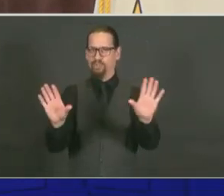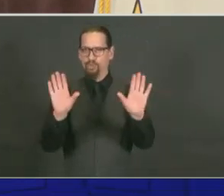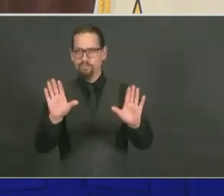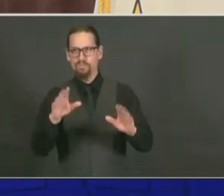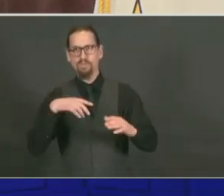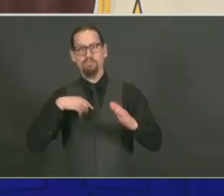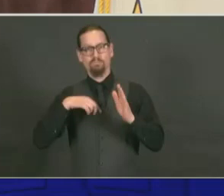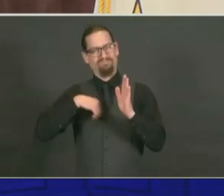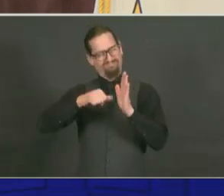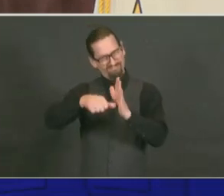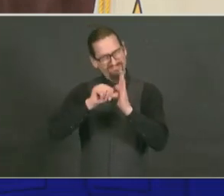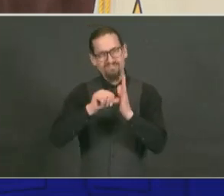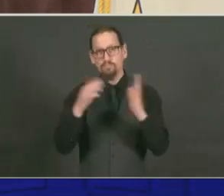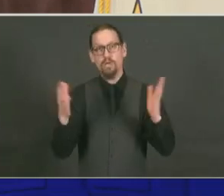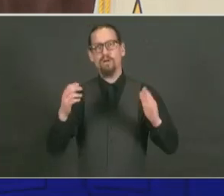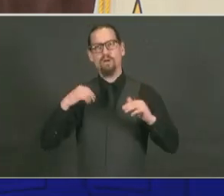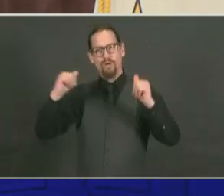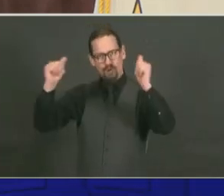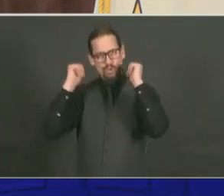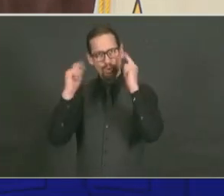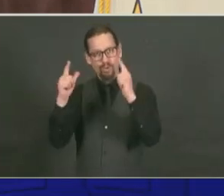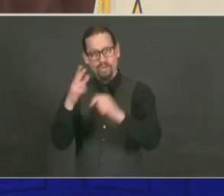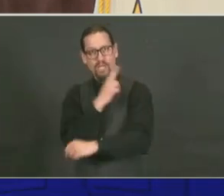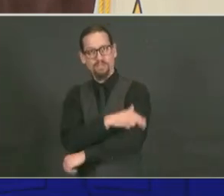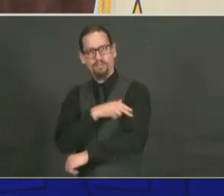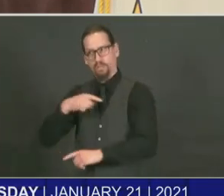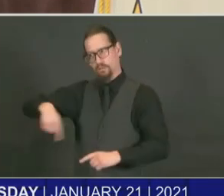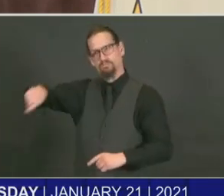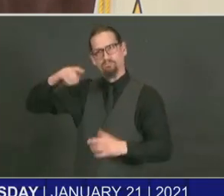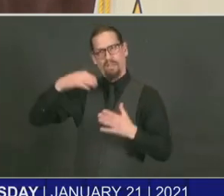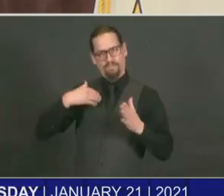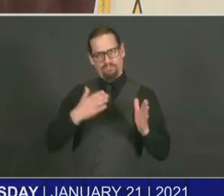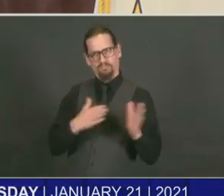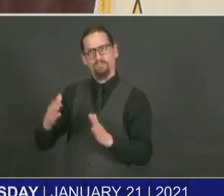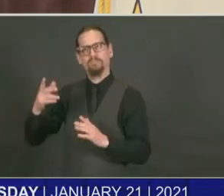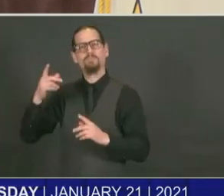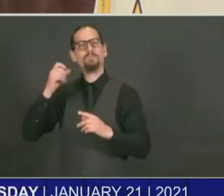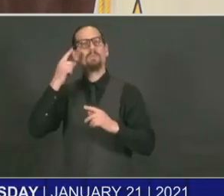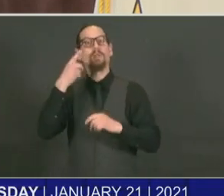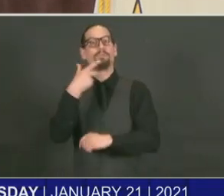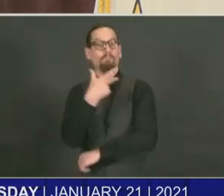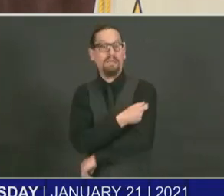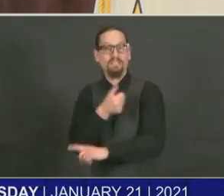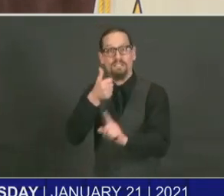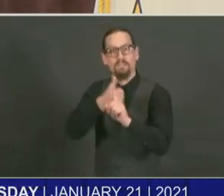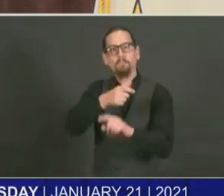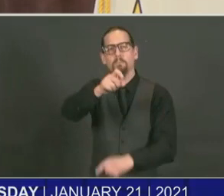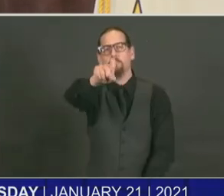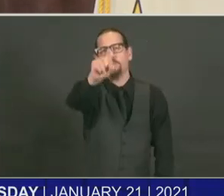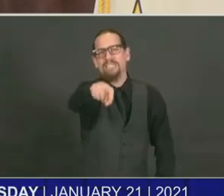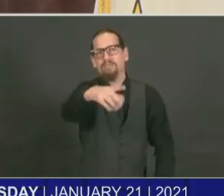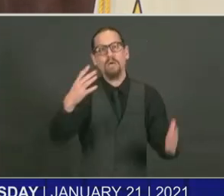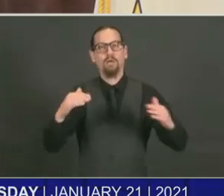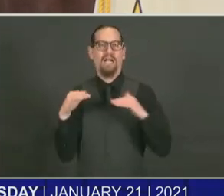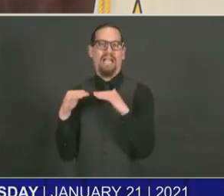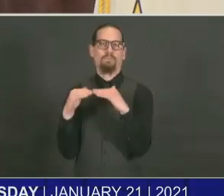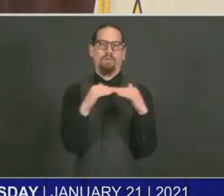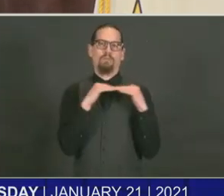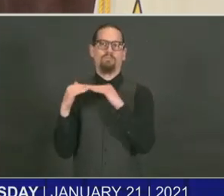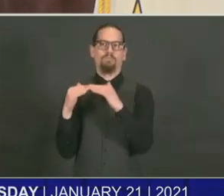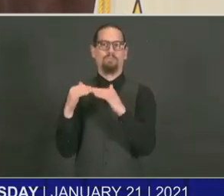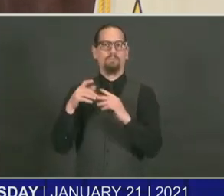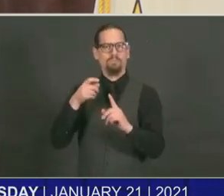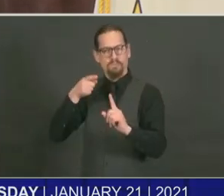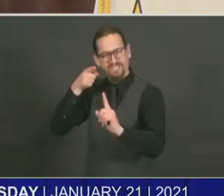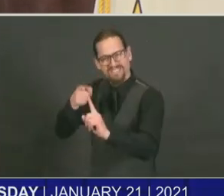keeping equity at the forefront, the importance of focusing on those who are at highest risk and have made clear the ability